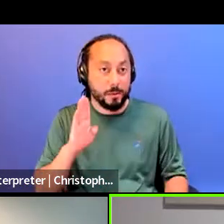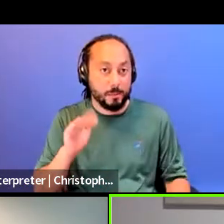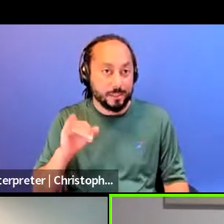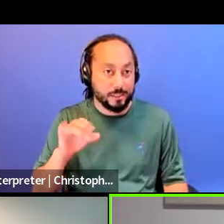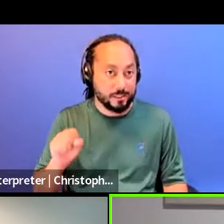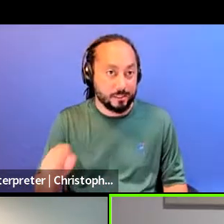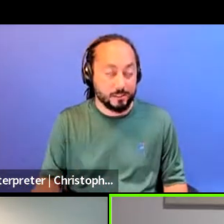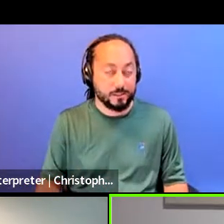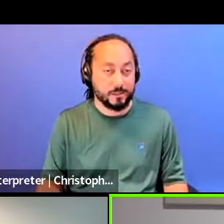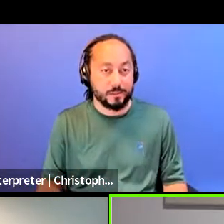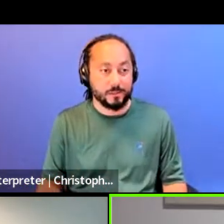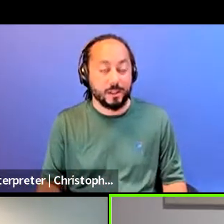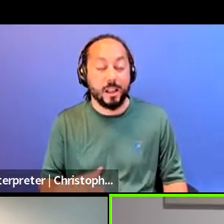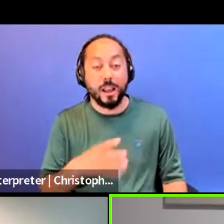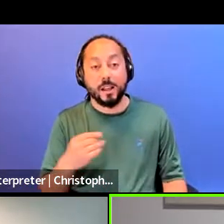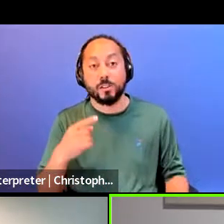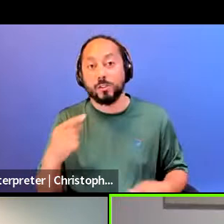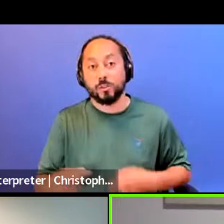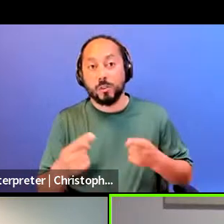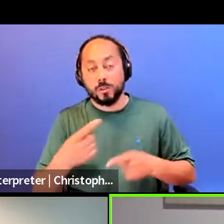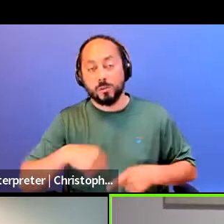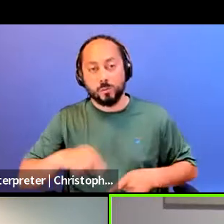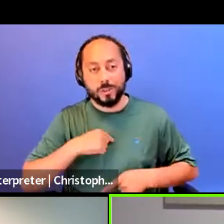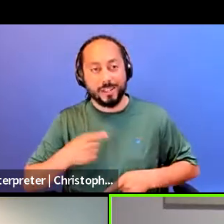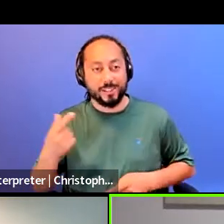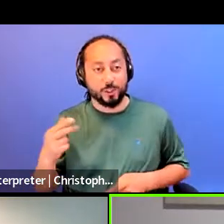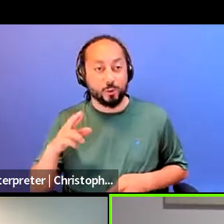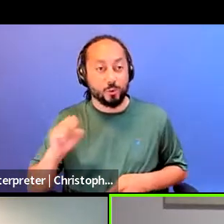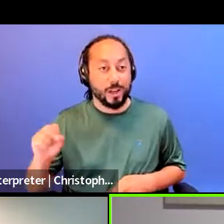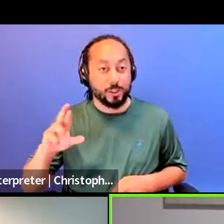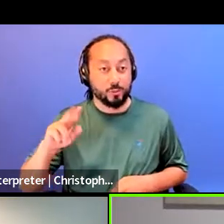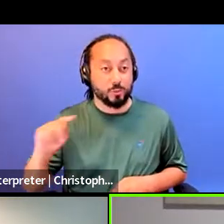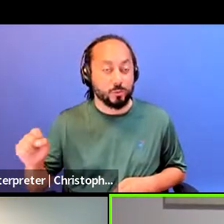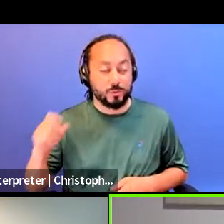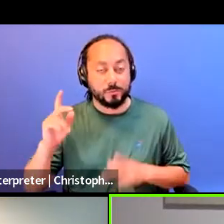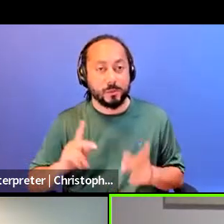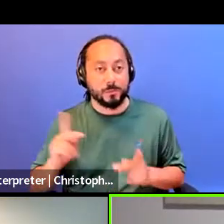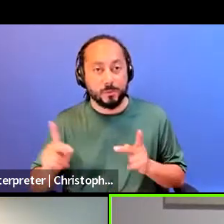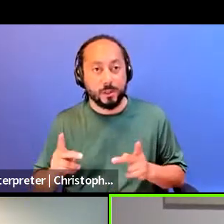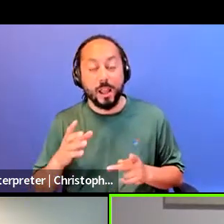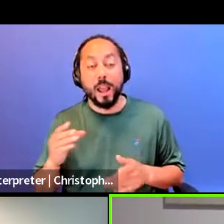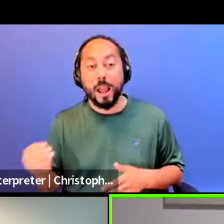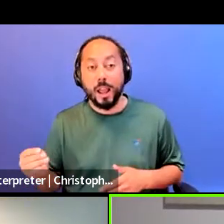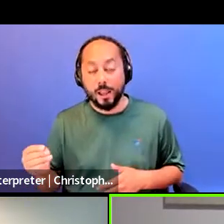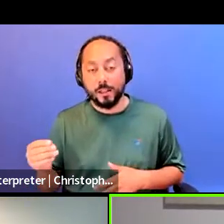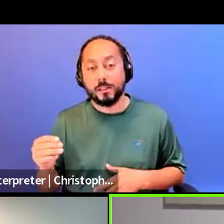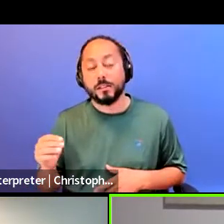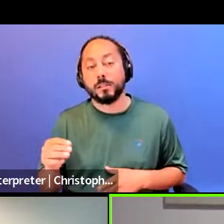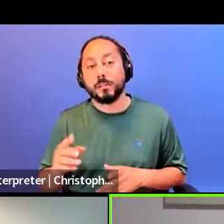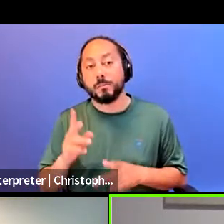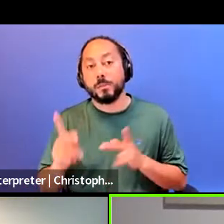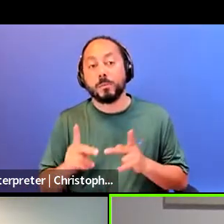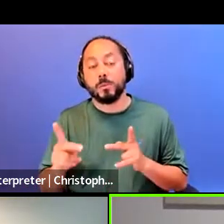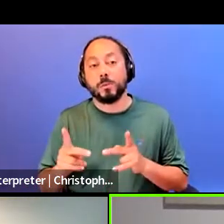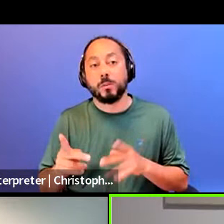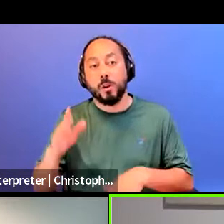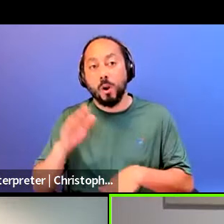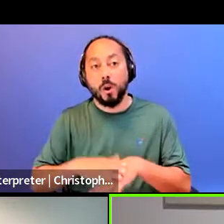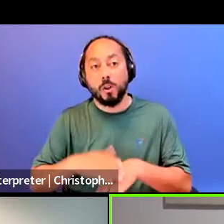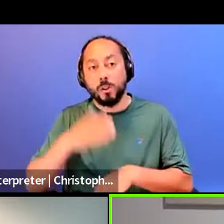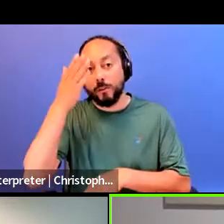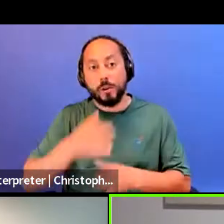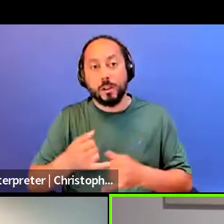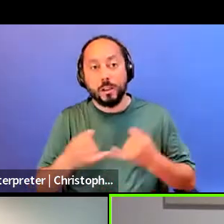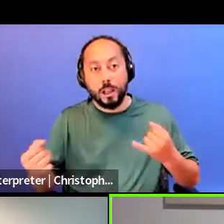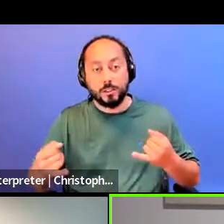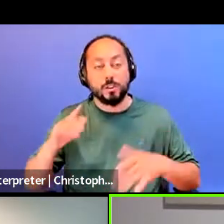face as grassroots people and people that are, you know, potentially on the front lines on